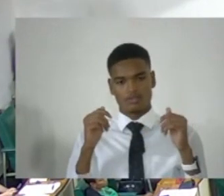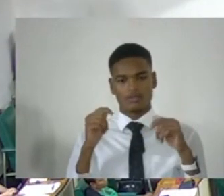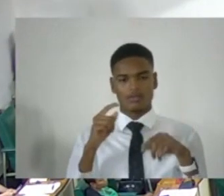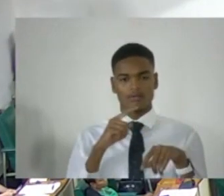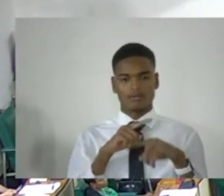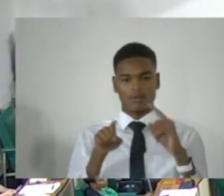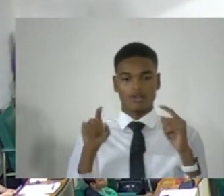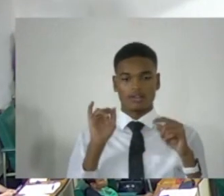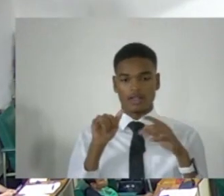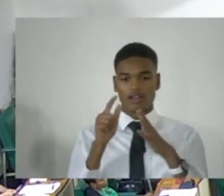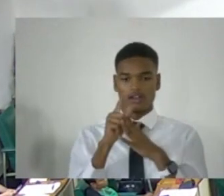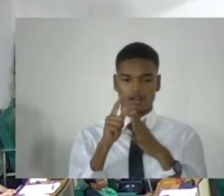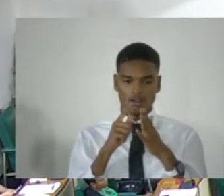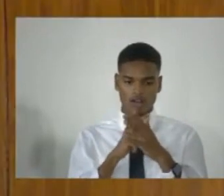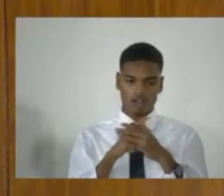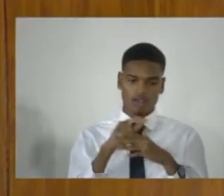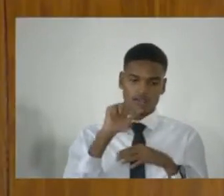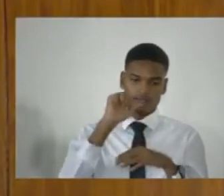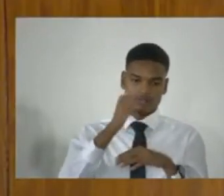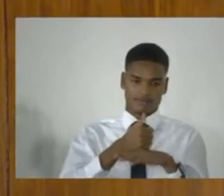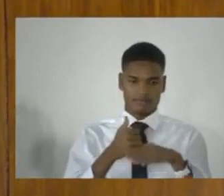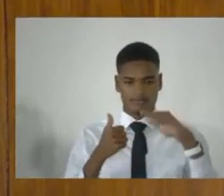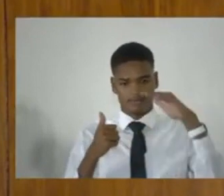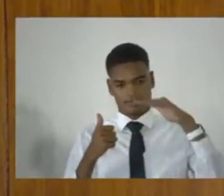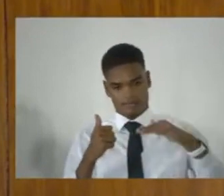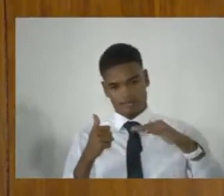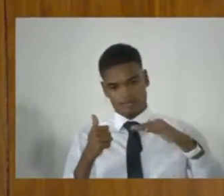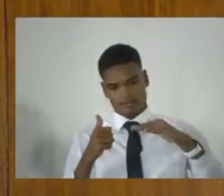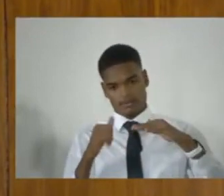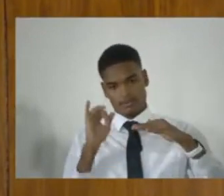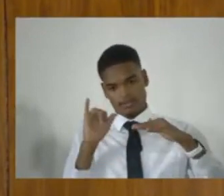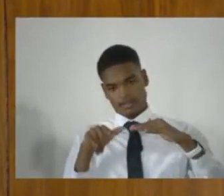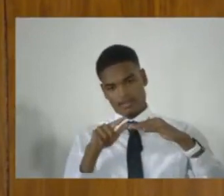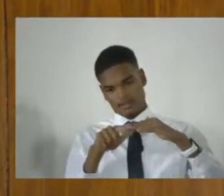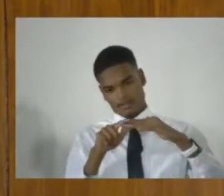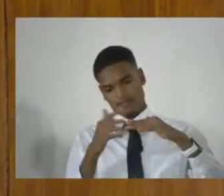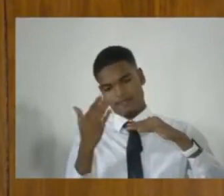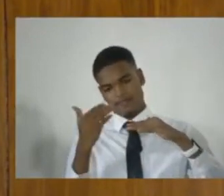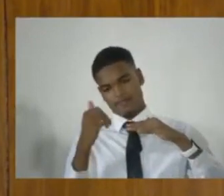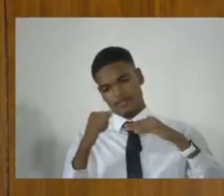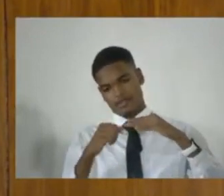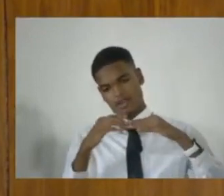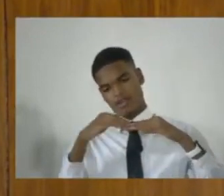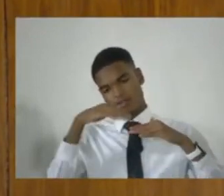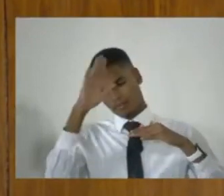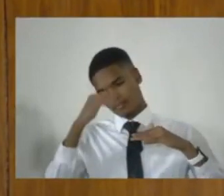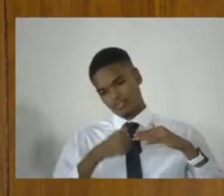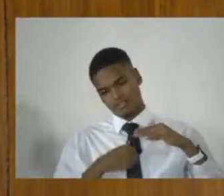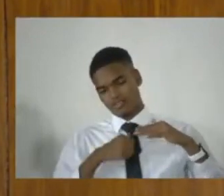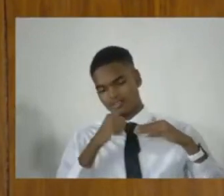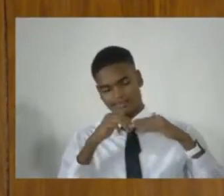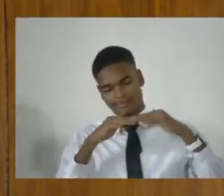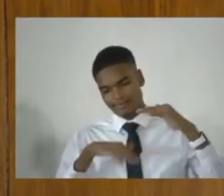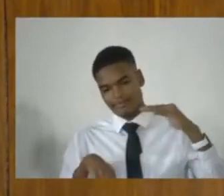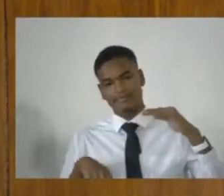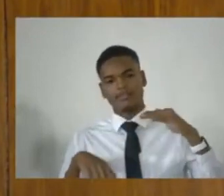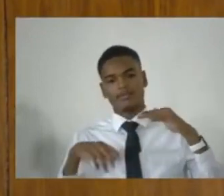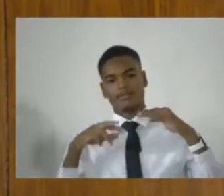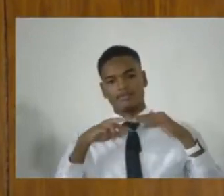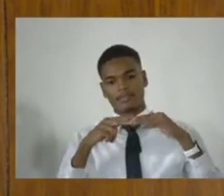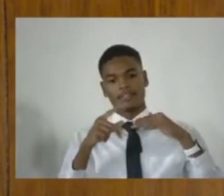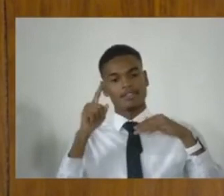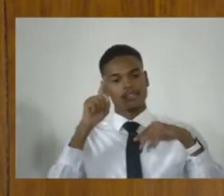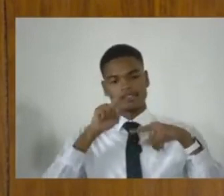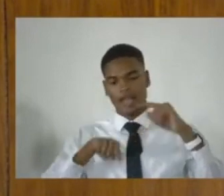the law imposes a bottom to that range, and the trial court, the sentencing court, can't go below that